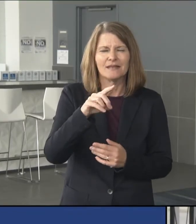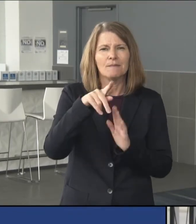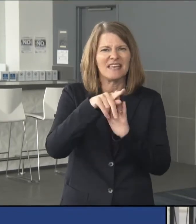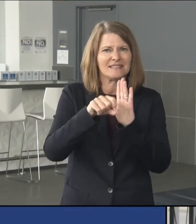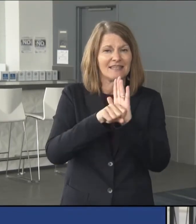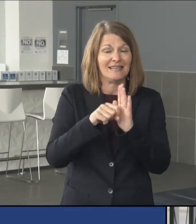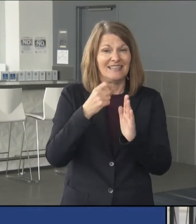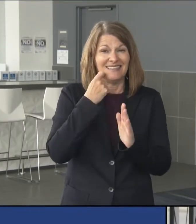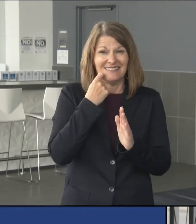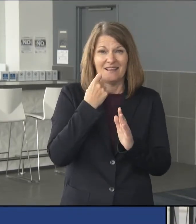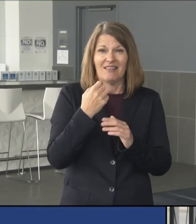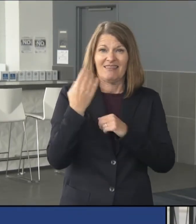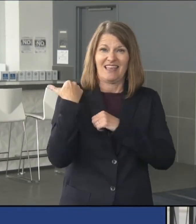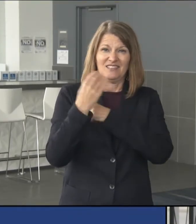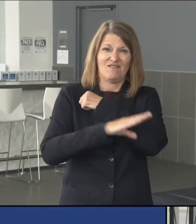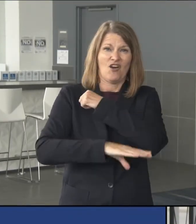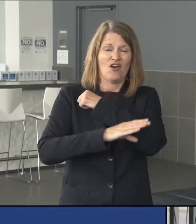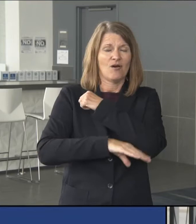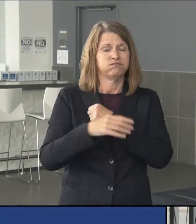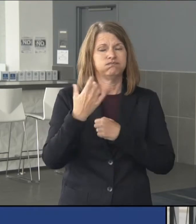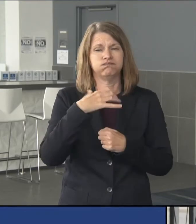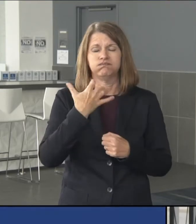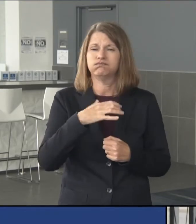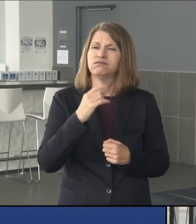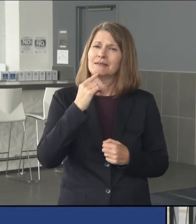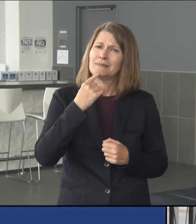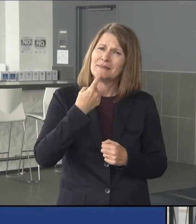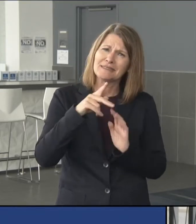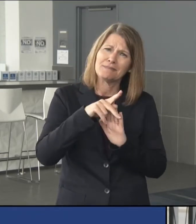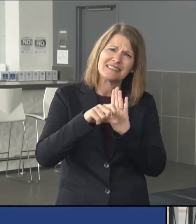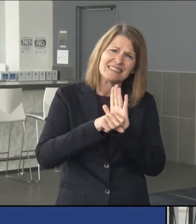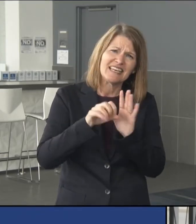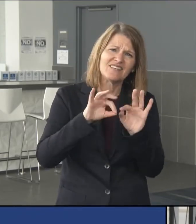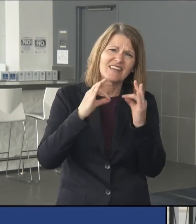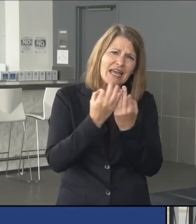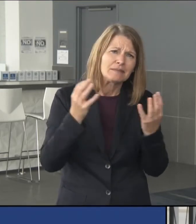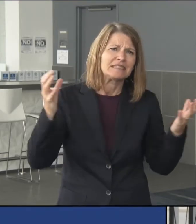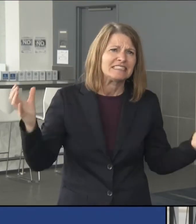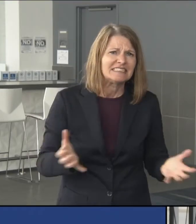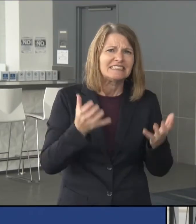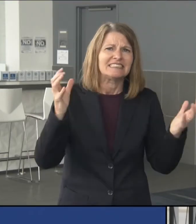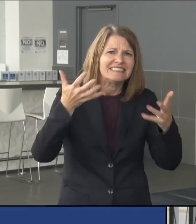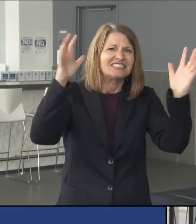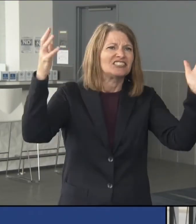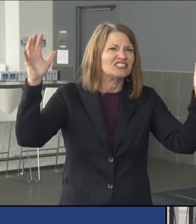we really missed Penn State family cheering us on in Beaver Stadium.